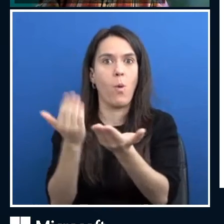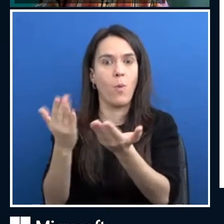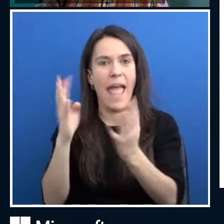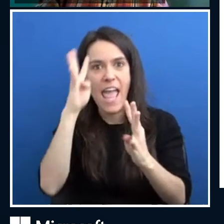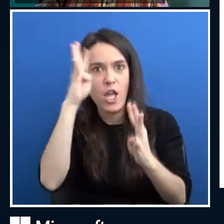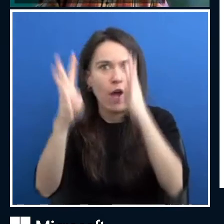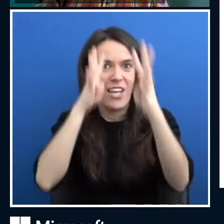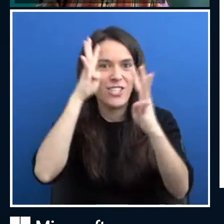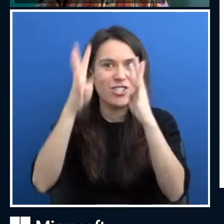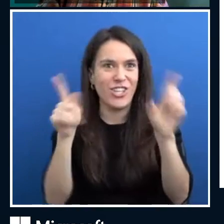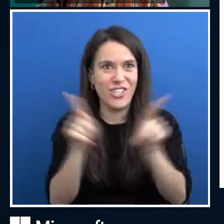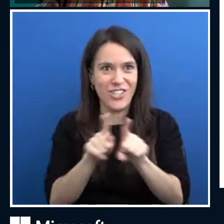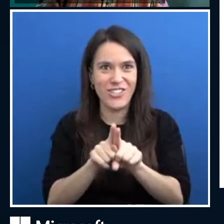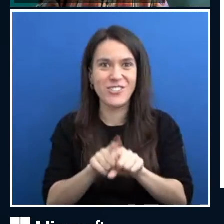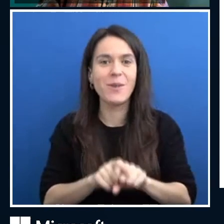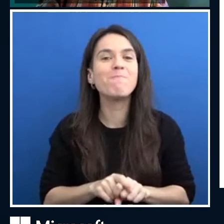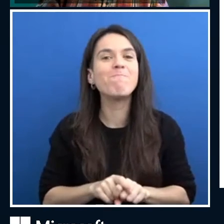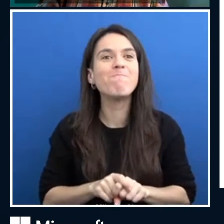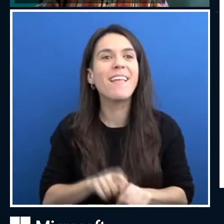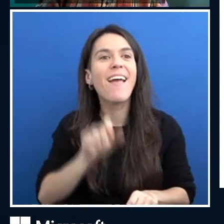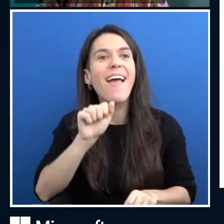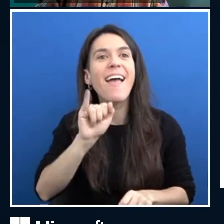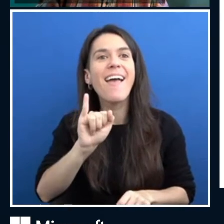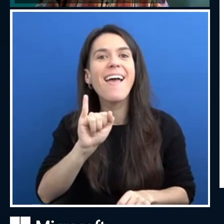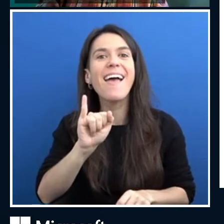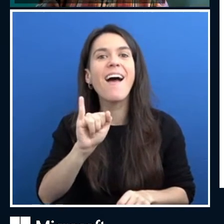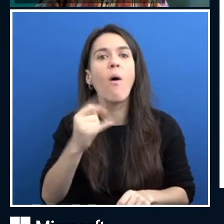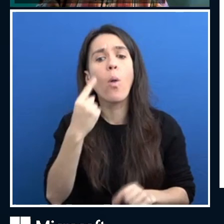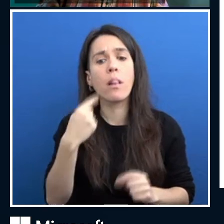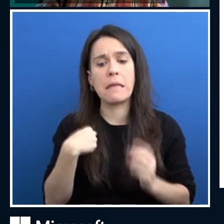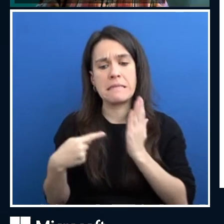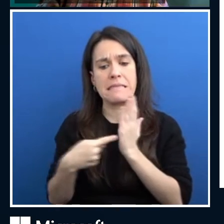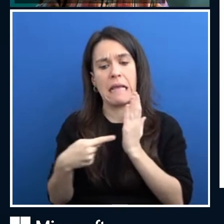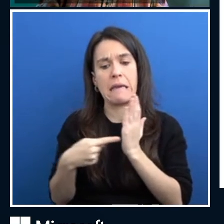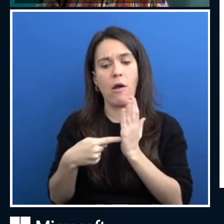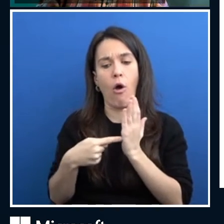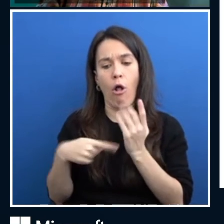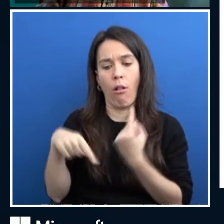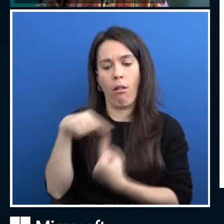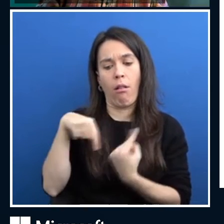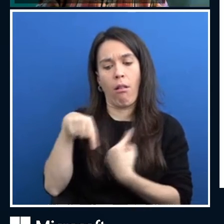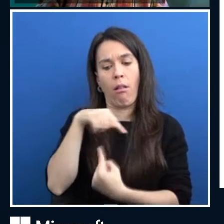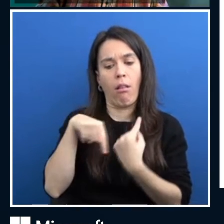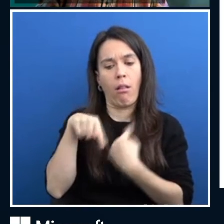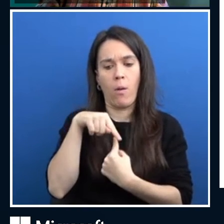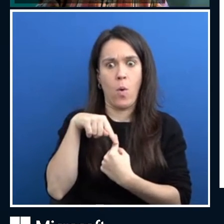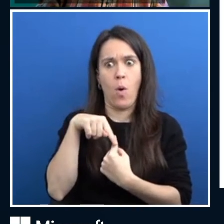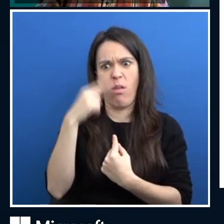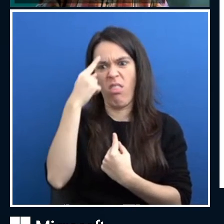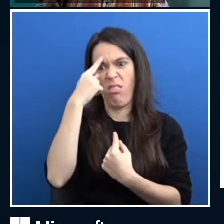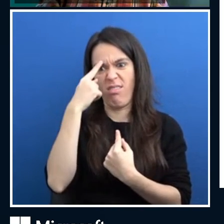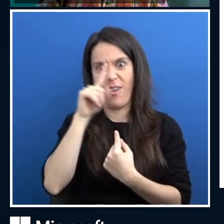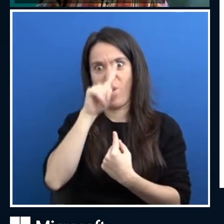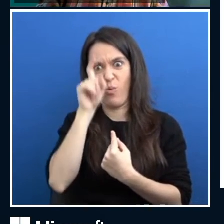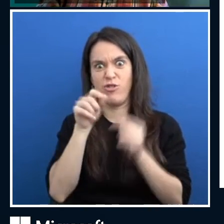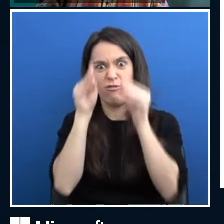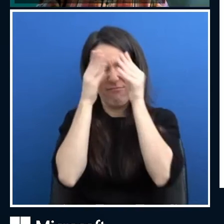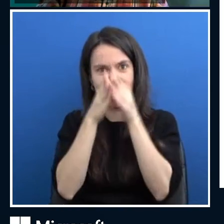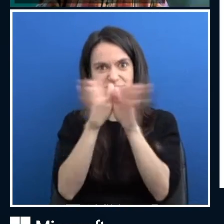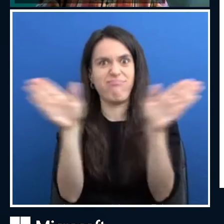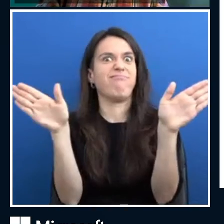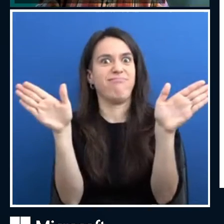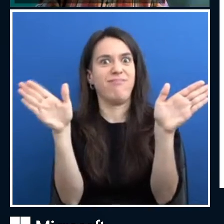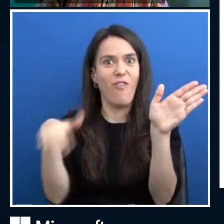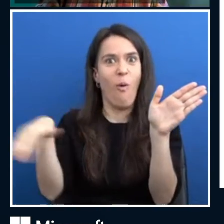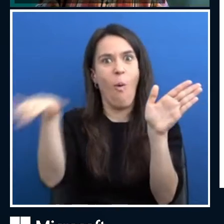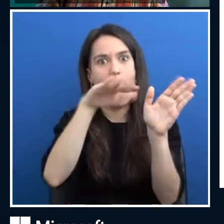AI doesn't just stay with technical people. We're talking about these really broad questions, right? And, and businesses are an important part of